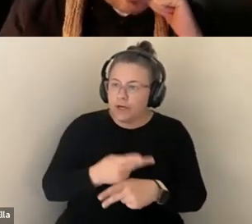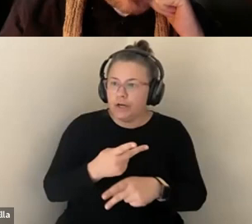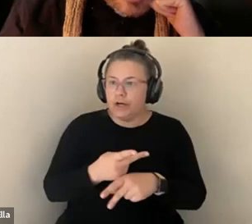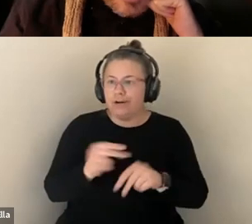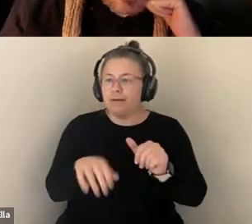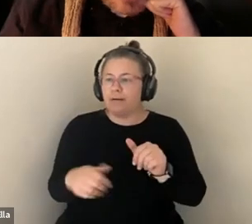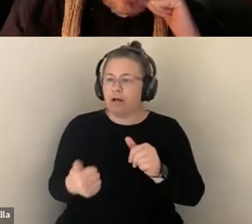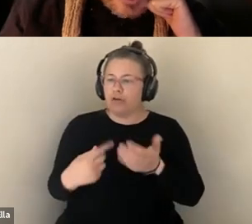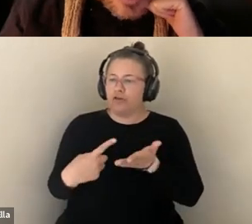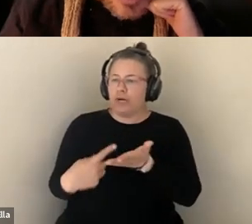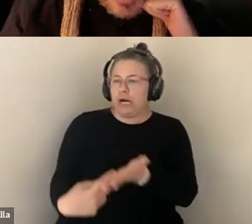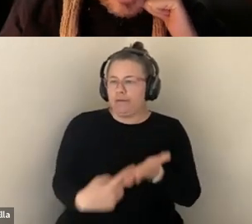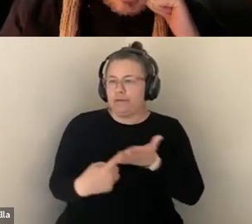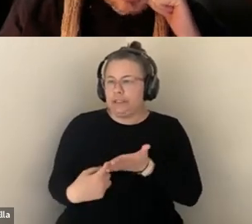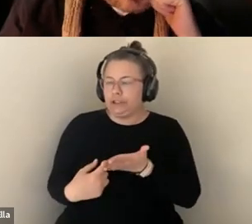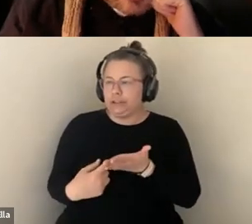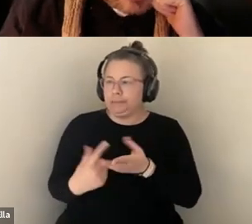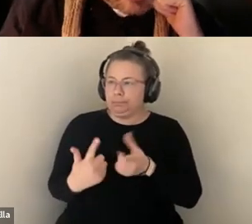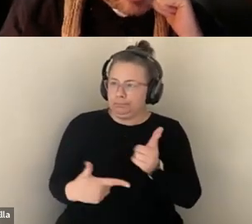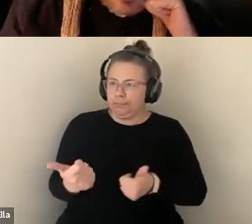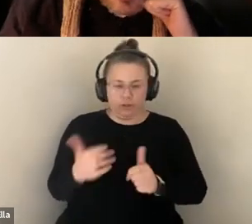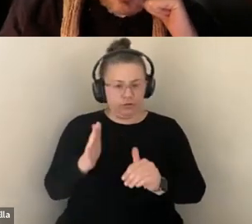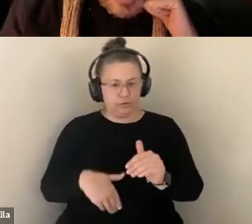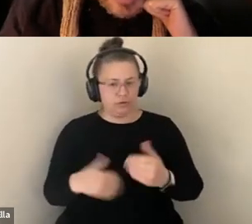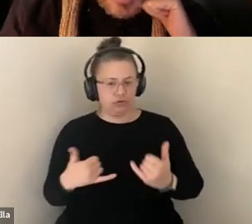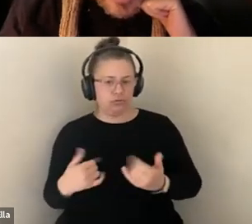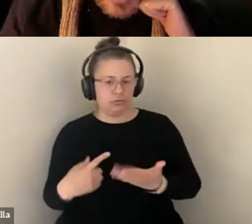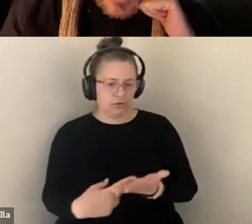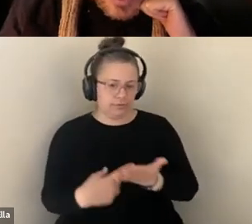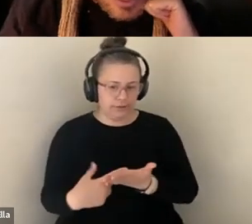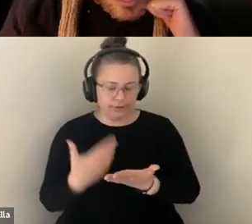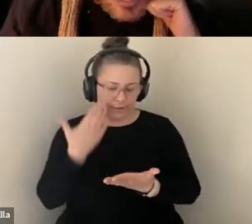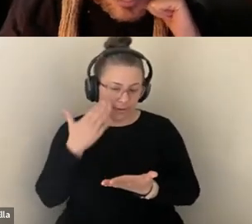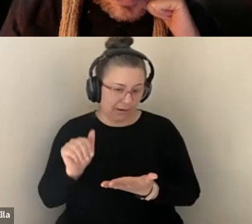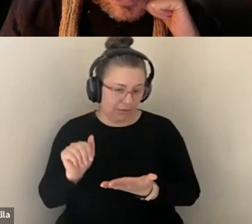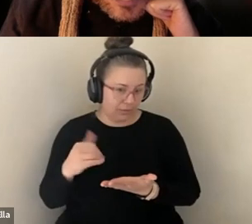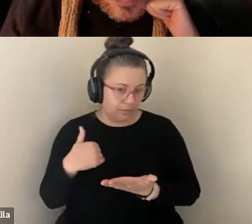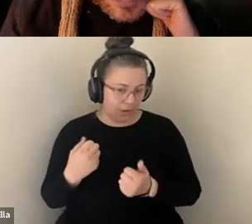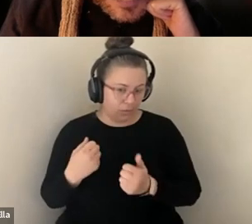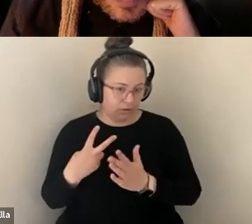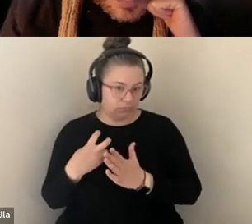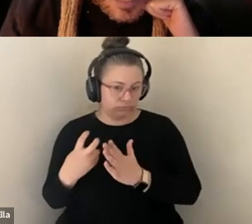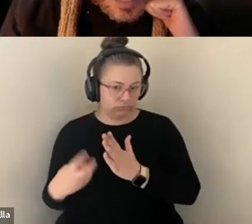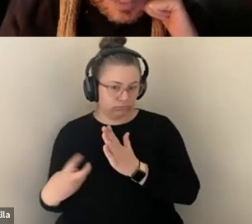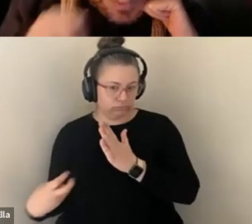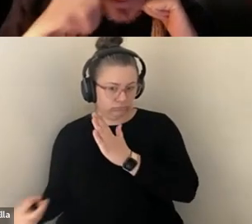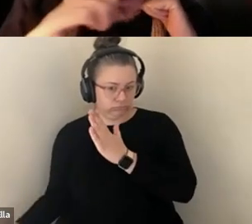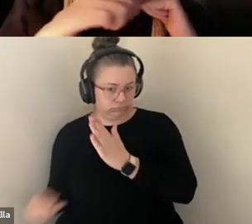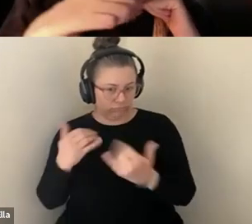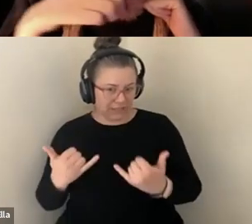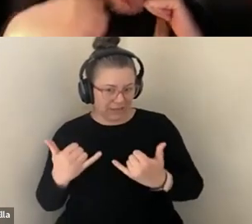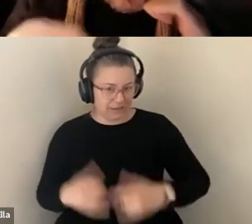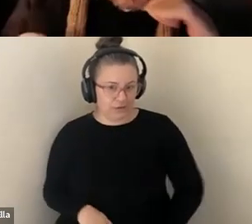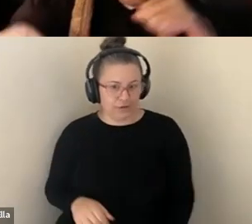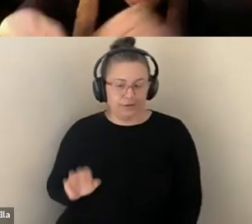THAN THE CONVERSATION THAT WE'RE HAVING HERE. I DON'T KNOW HOW DEEPLY I WOULD WANT TO GET INTO THAT. WELL, I GUESS YOU'LL HAVE TO ORGANIZE